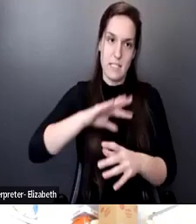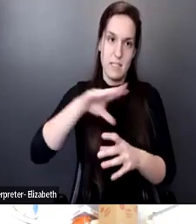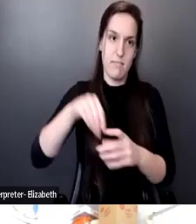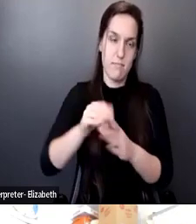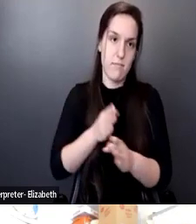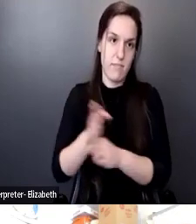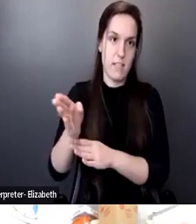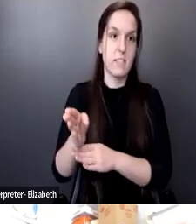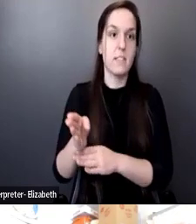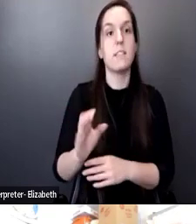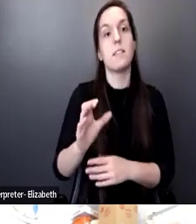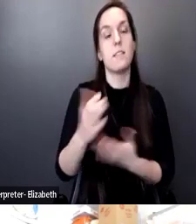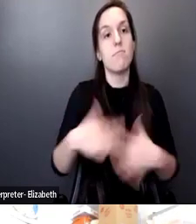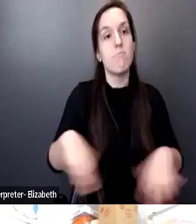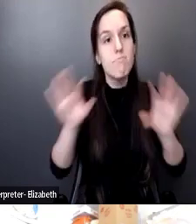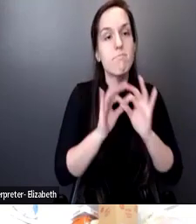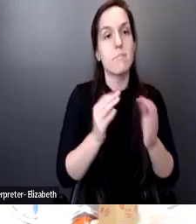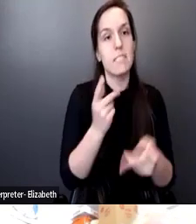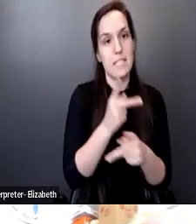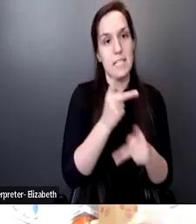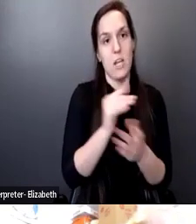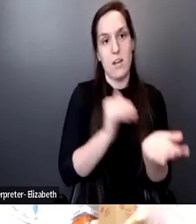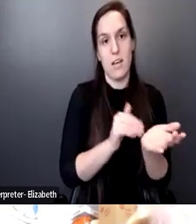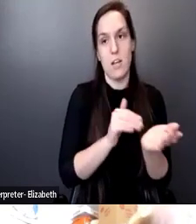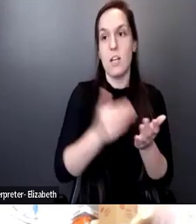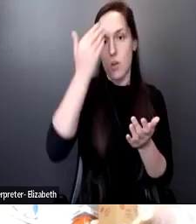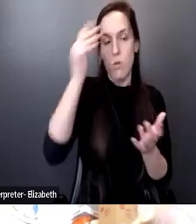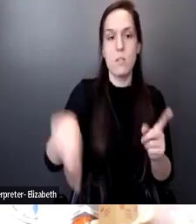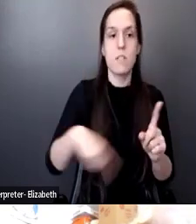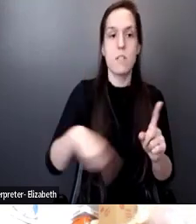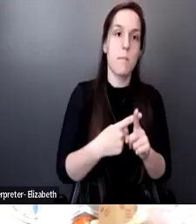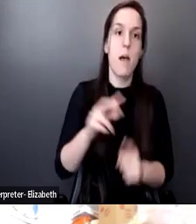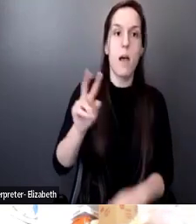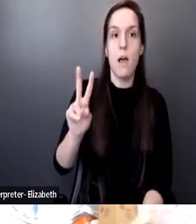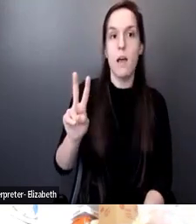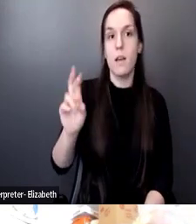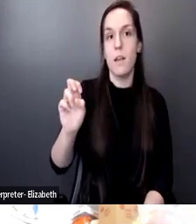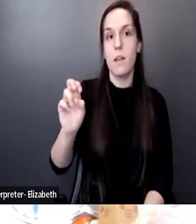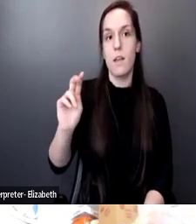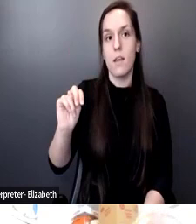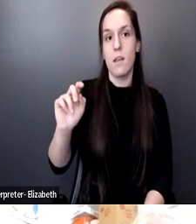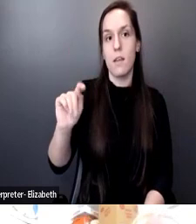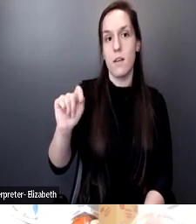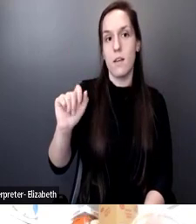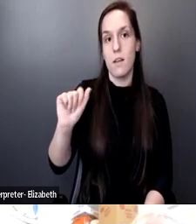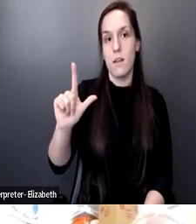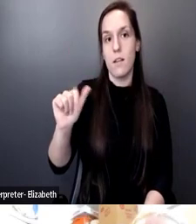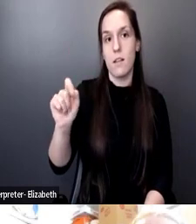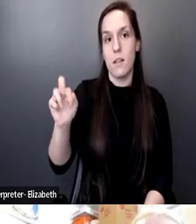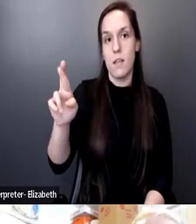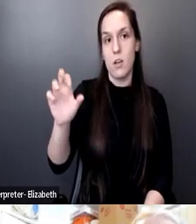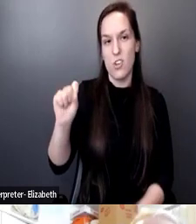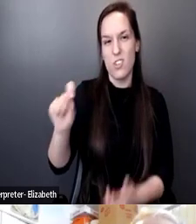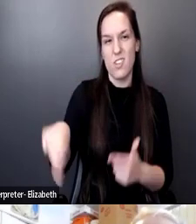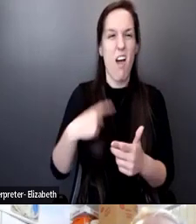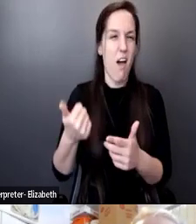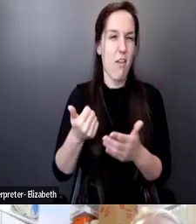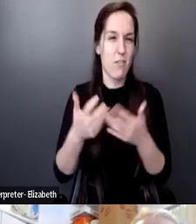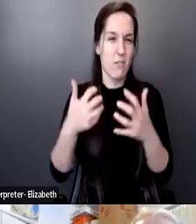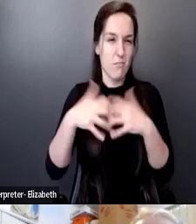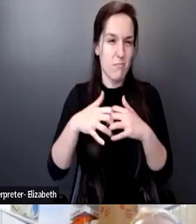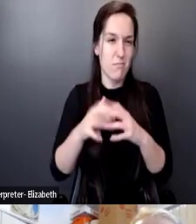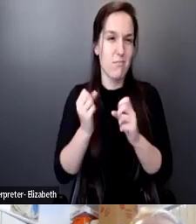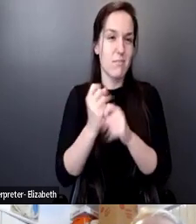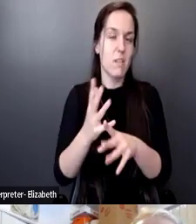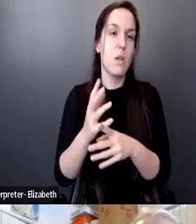a critical care doctor, so he knows a lot about things like ventilators and things that cause breathing problems, which is obviously a big